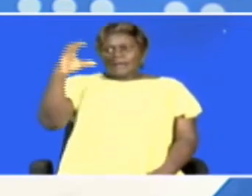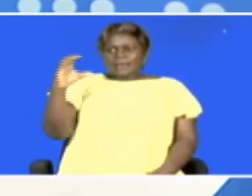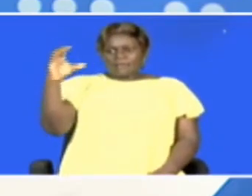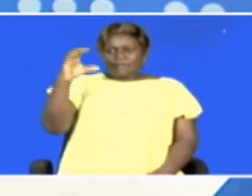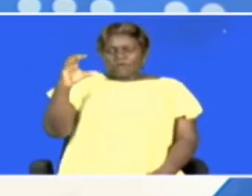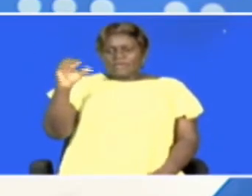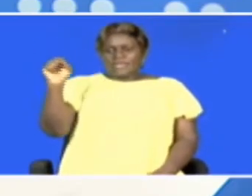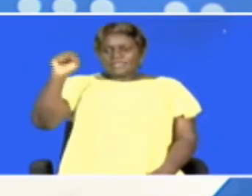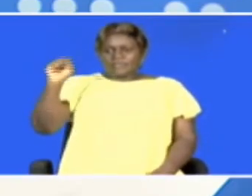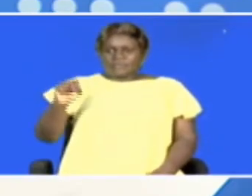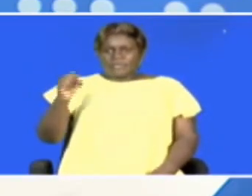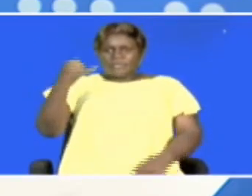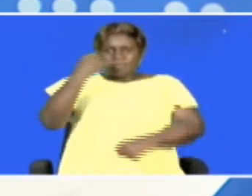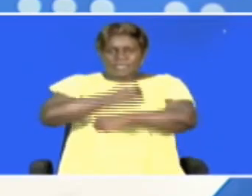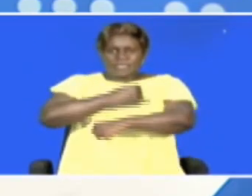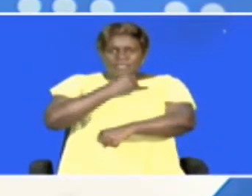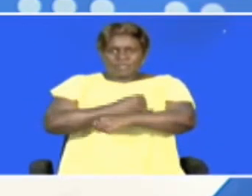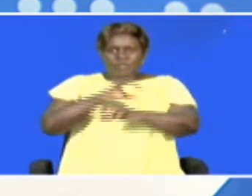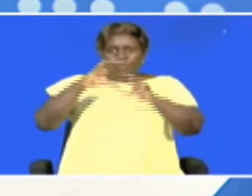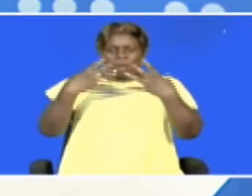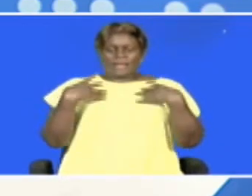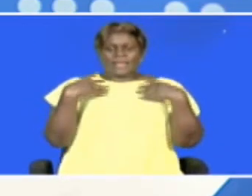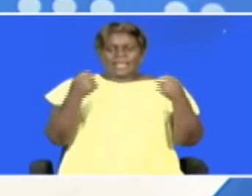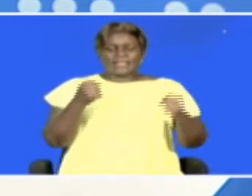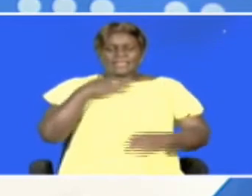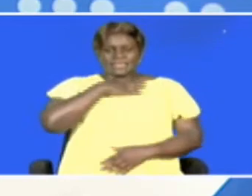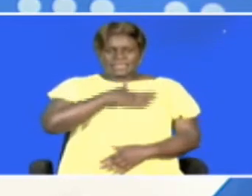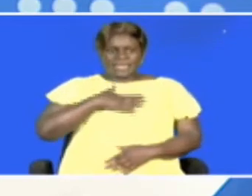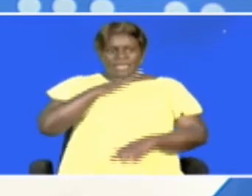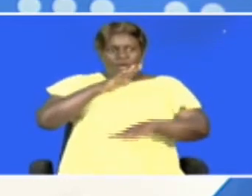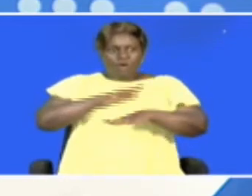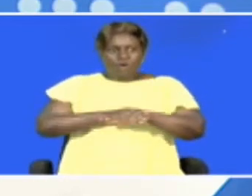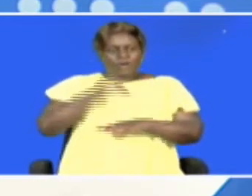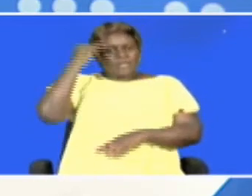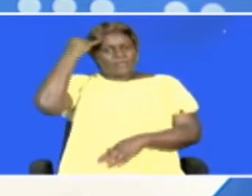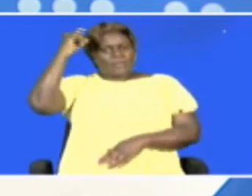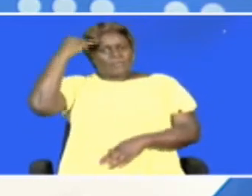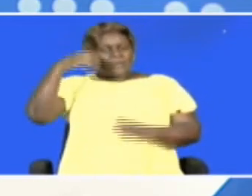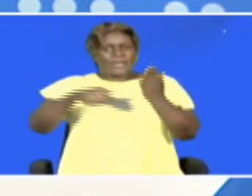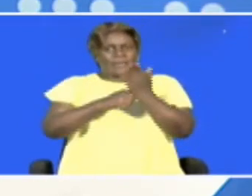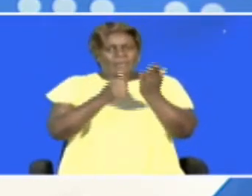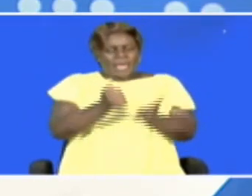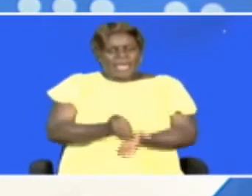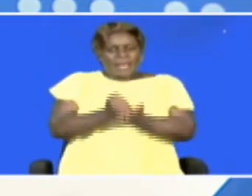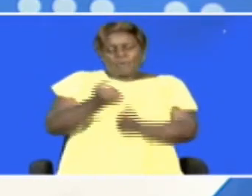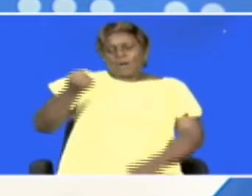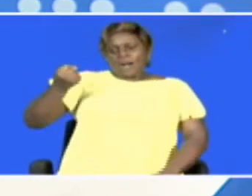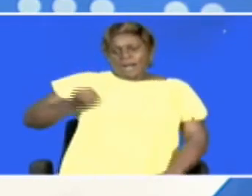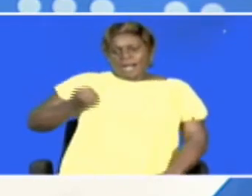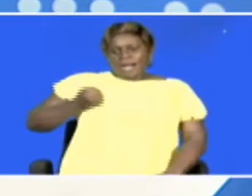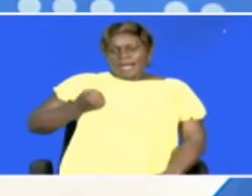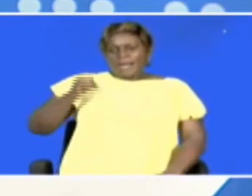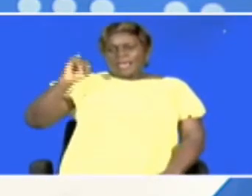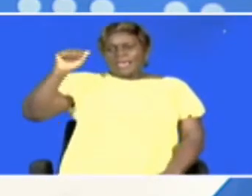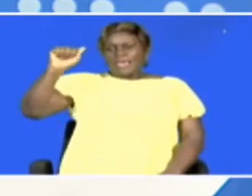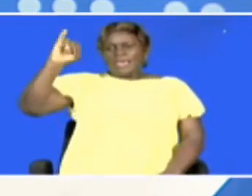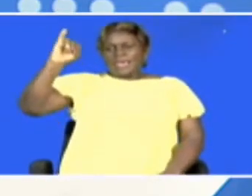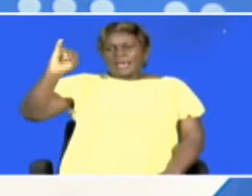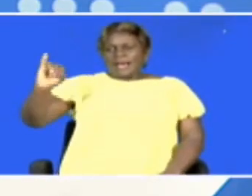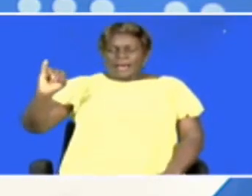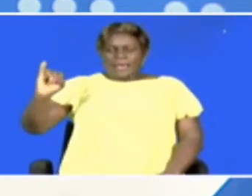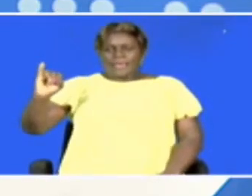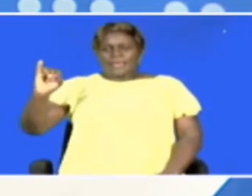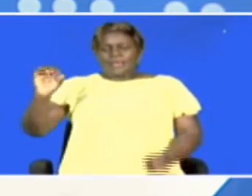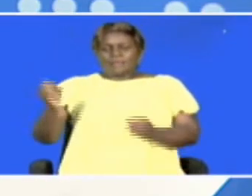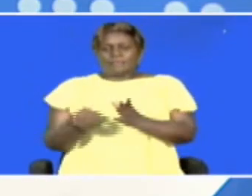Francisco's Institute for Global Health Science on an initiative dubbed Enabling Girls in Artificial Intelligence and